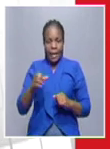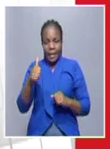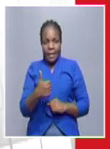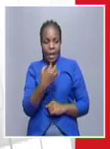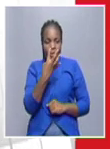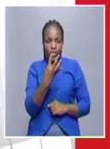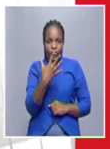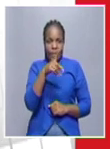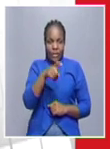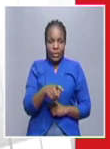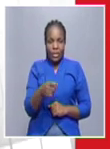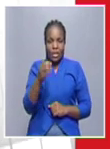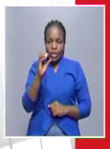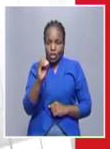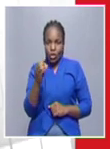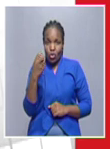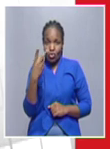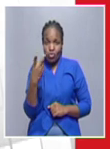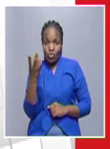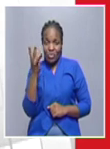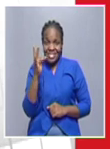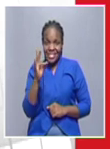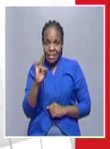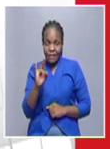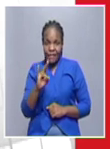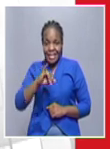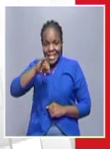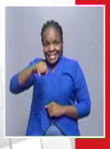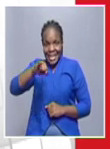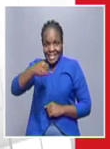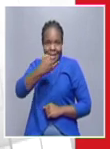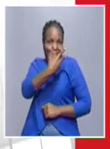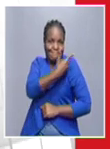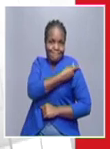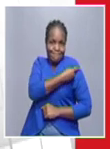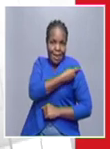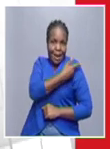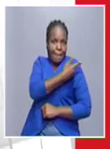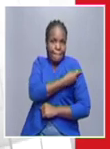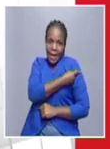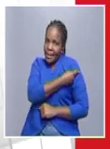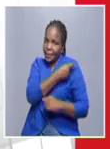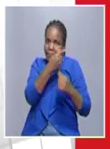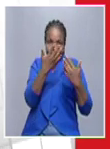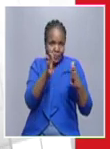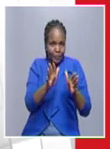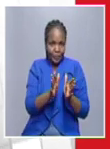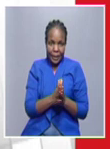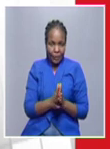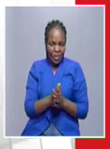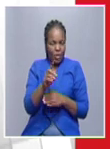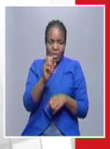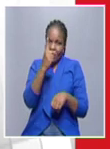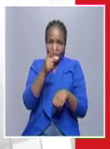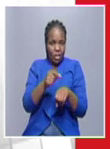027 have received the johnson and johnson vaccine which is administered as one dose